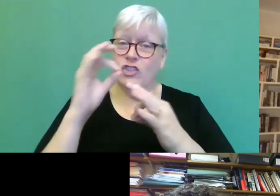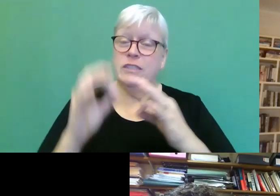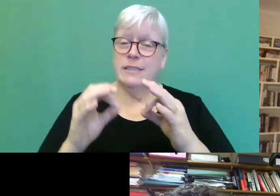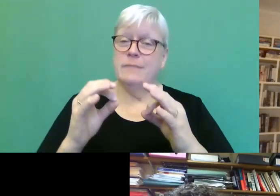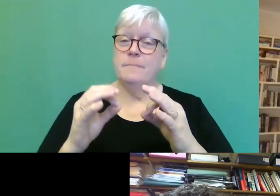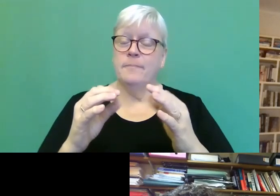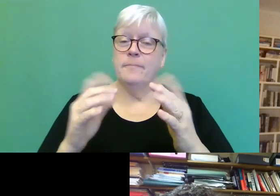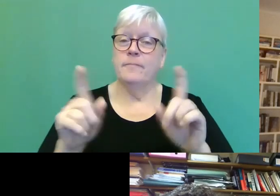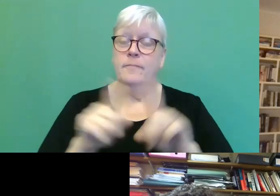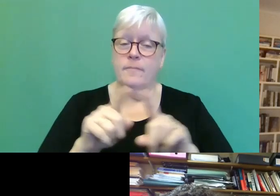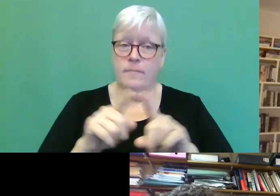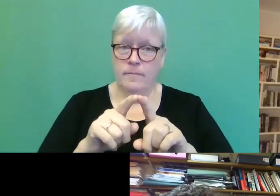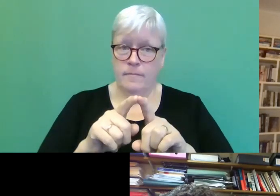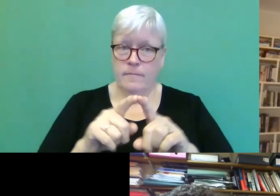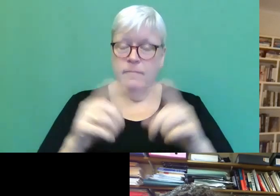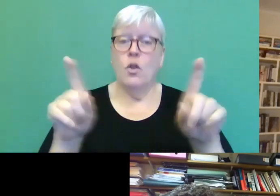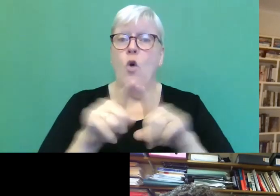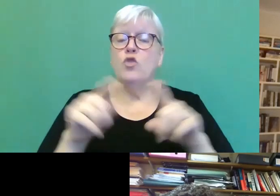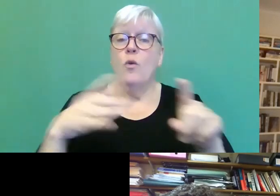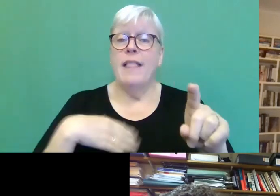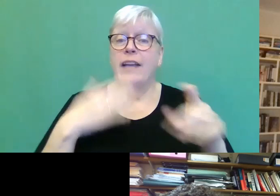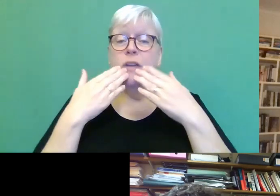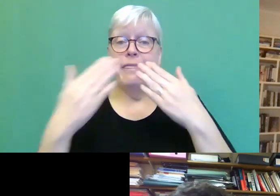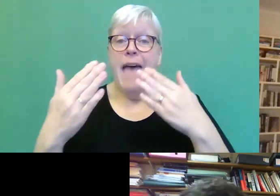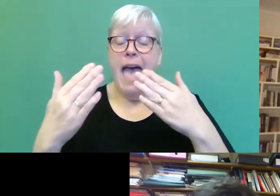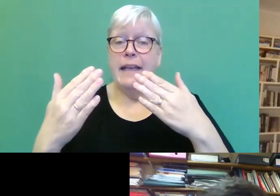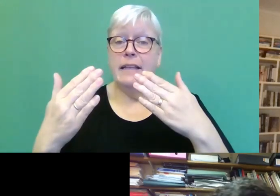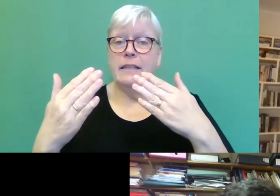and, uh, I also, um, would like to thank, um,